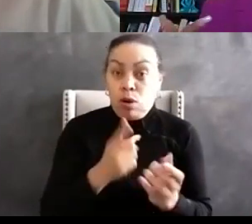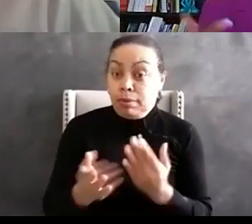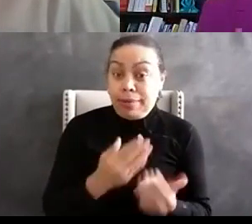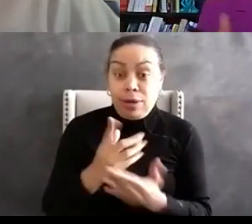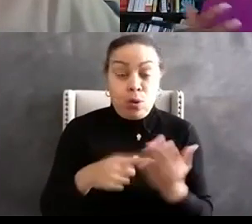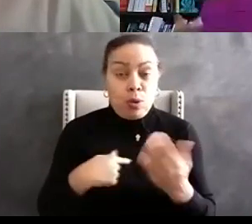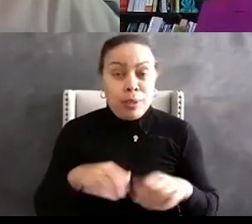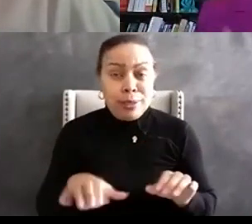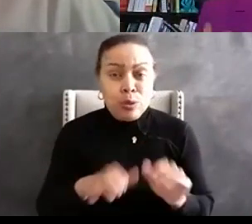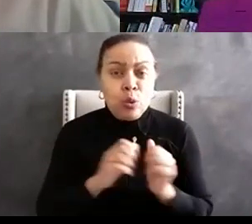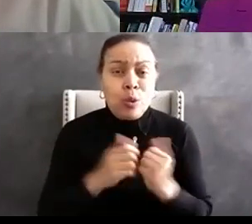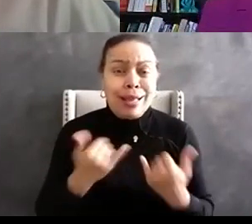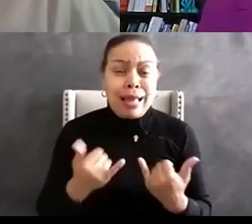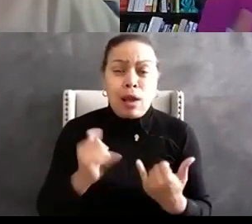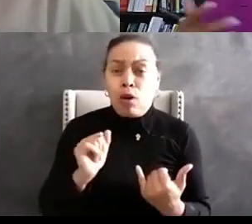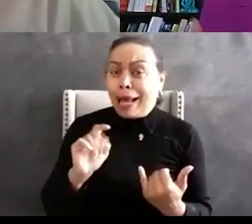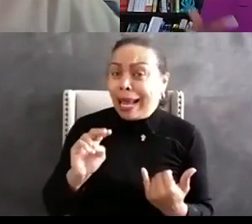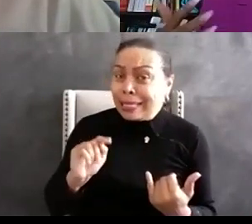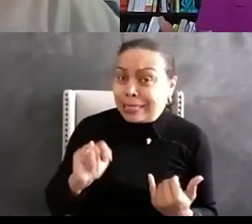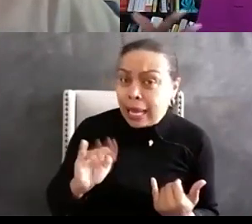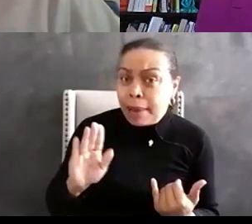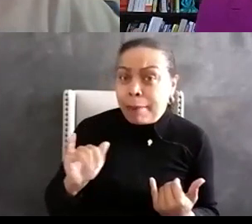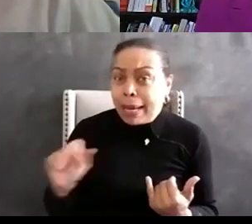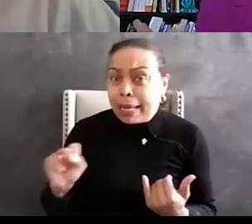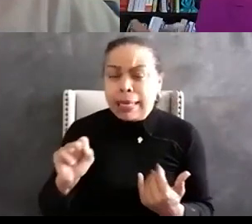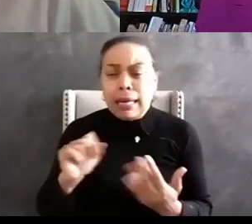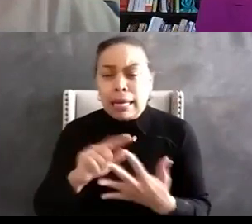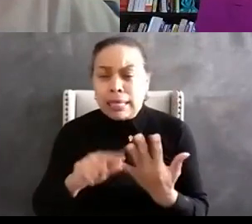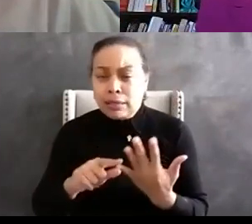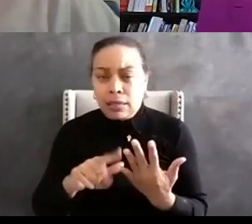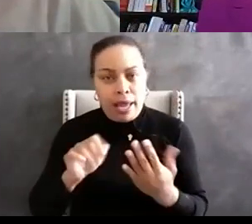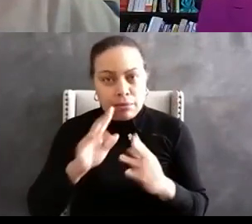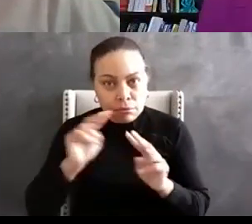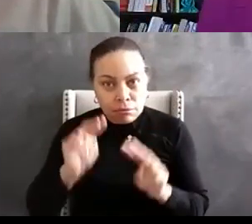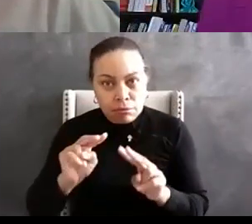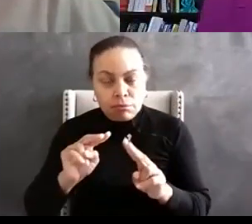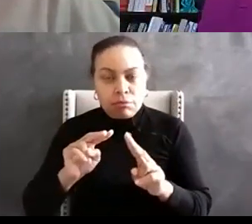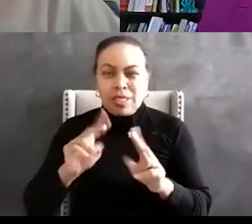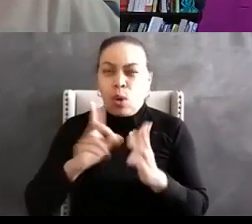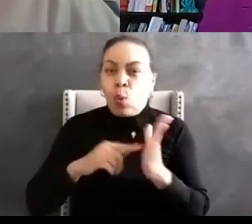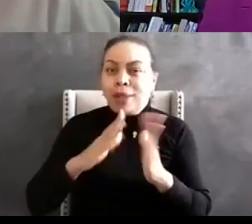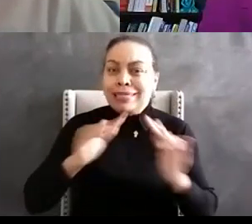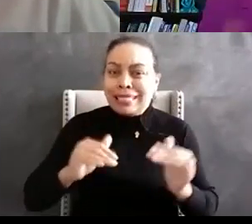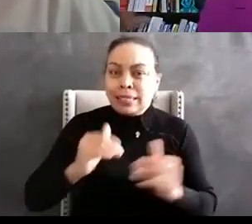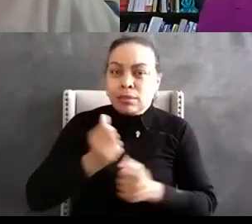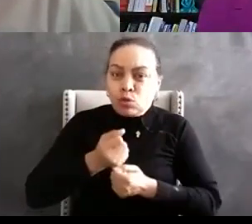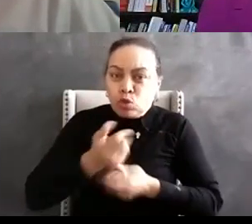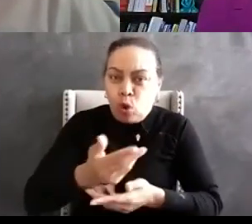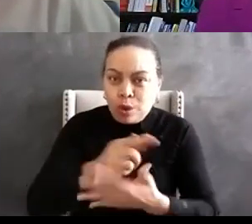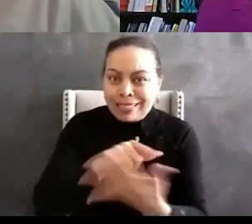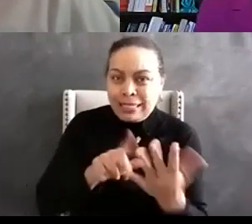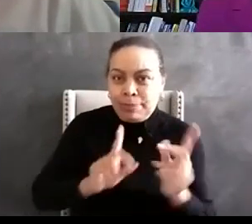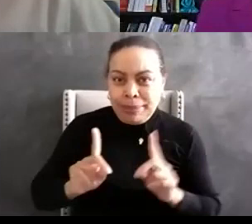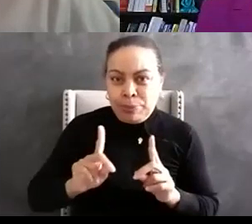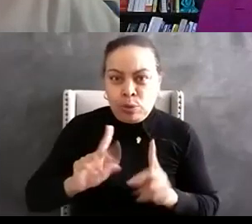you know what you want to call anti-bias or whatever you also have to look at the systems that produce these folks and so it's one thing to do uh you know